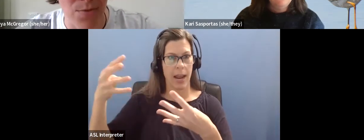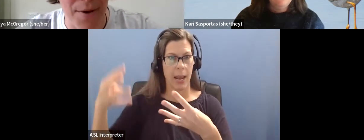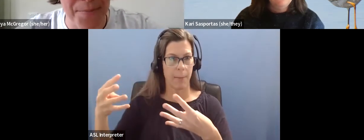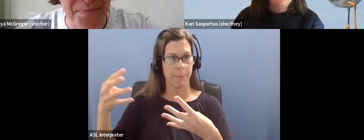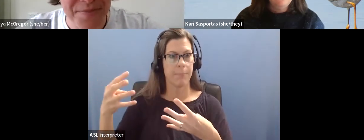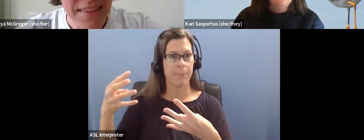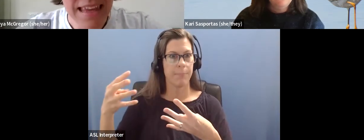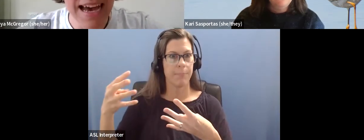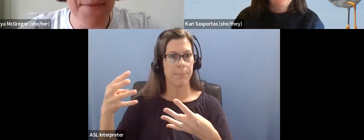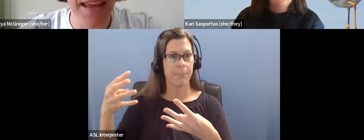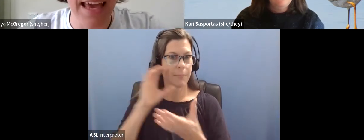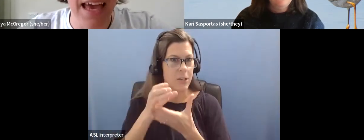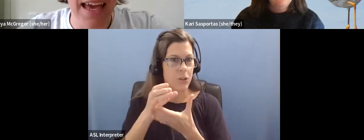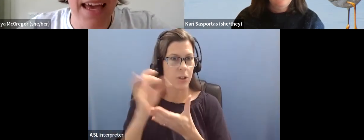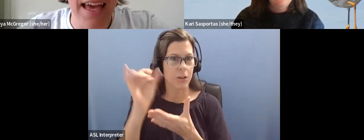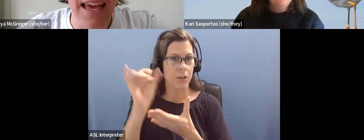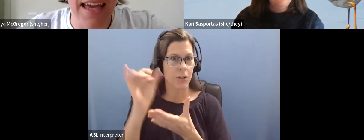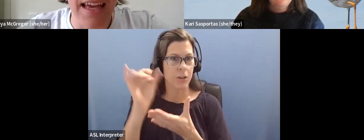are hearing as well. Um,